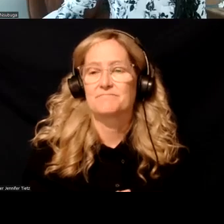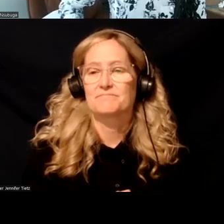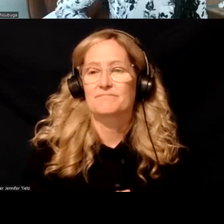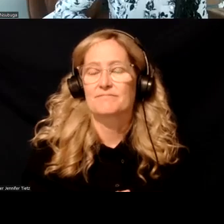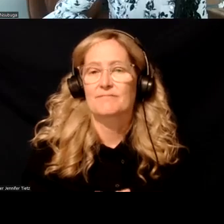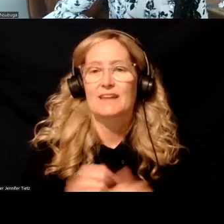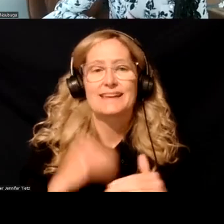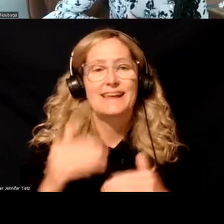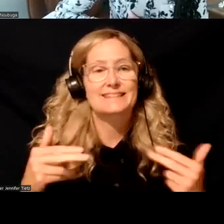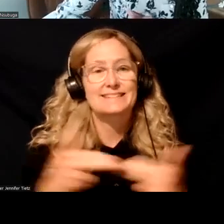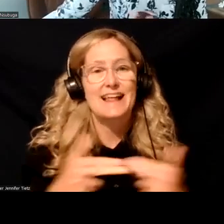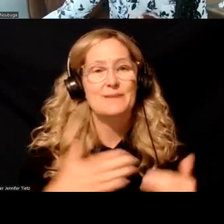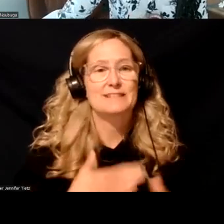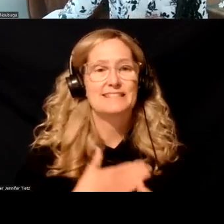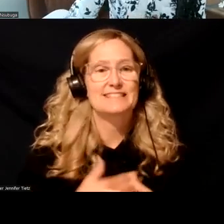Next slide, please.